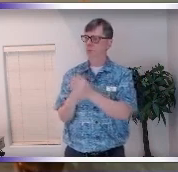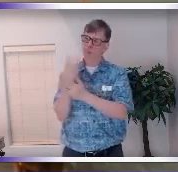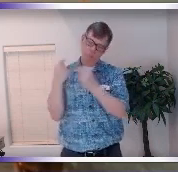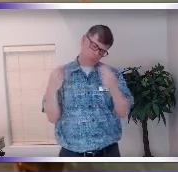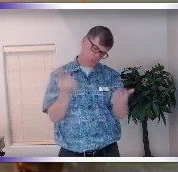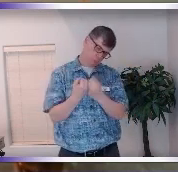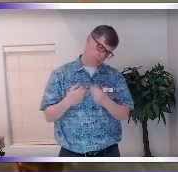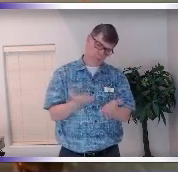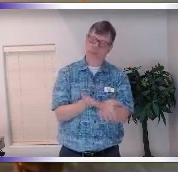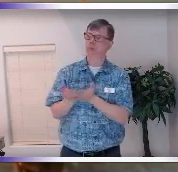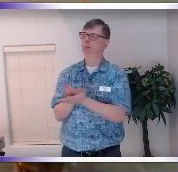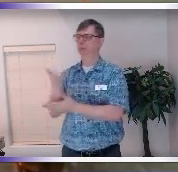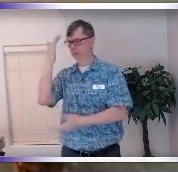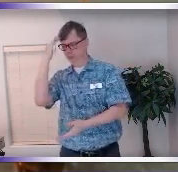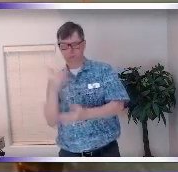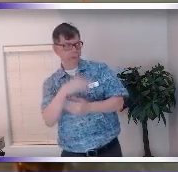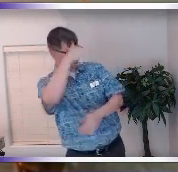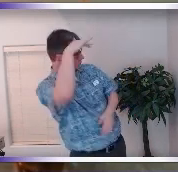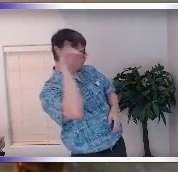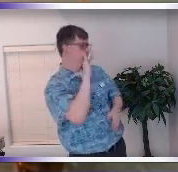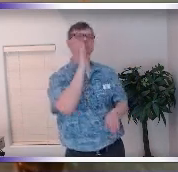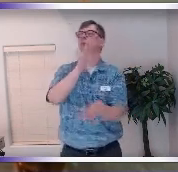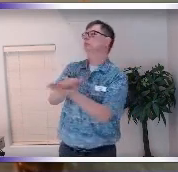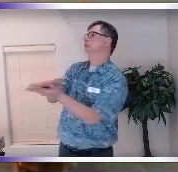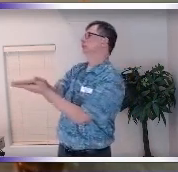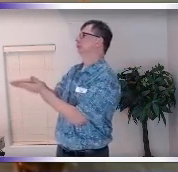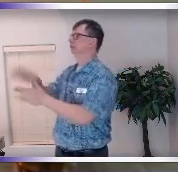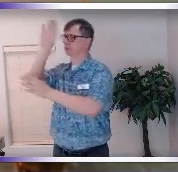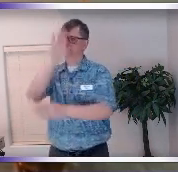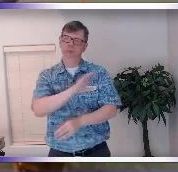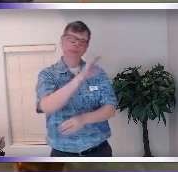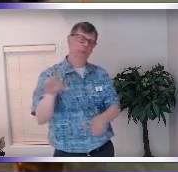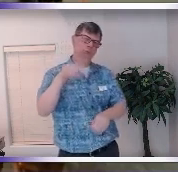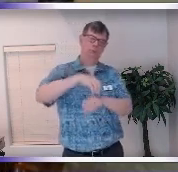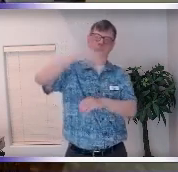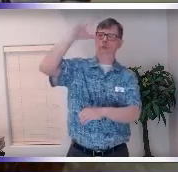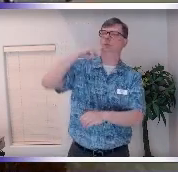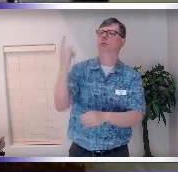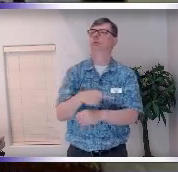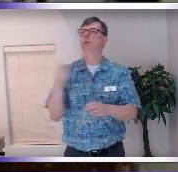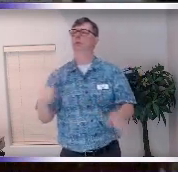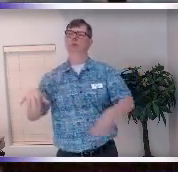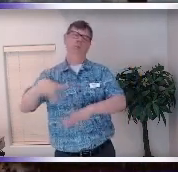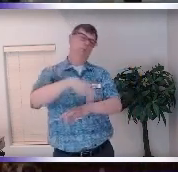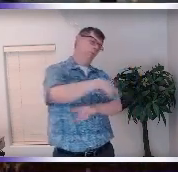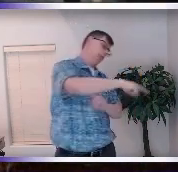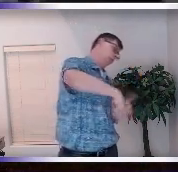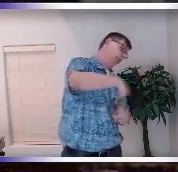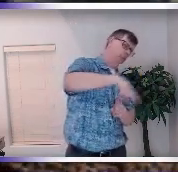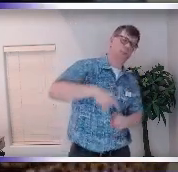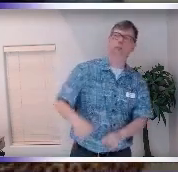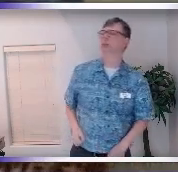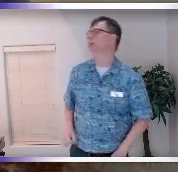this community to share their insights experience and practices and find sacred in the everyday life of running a center I like to